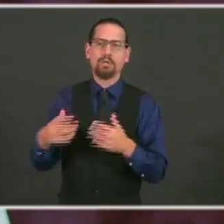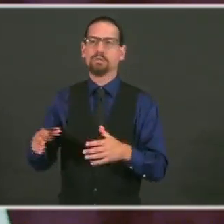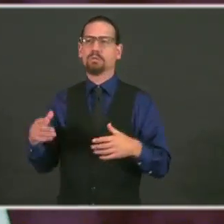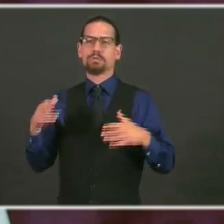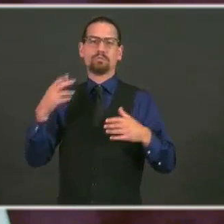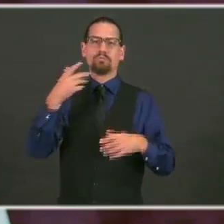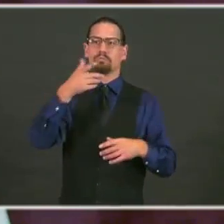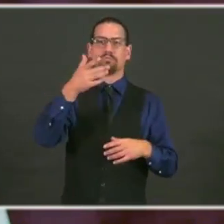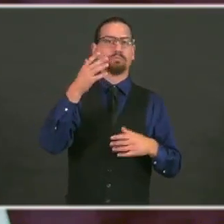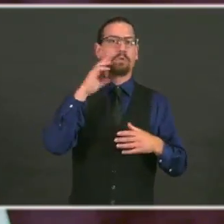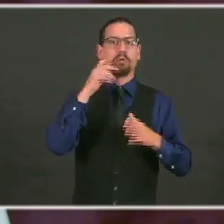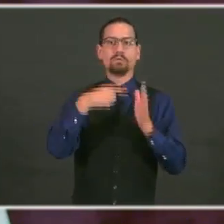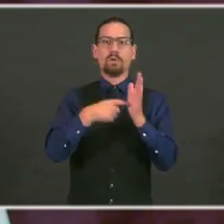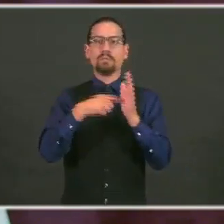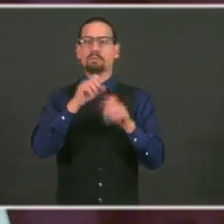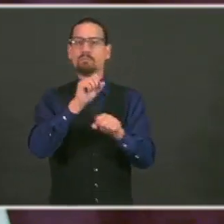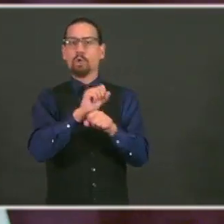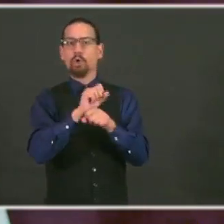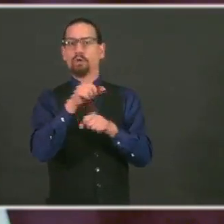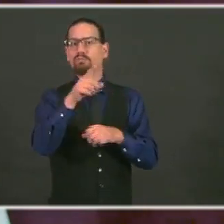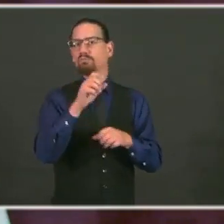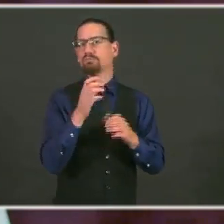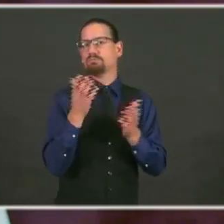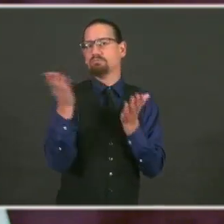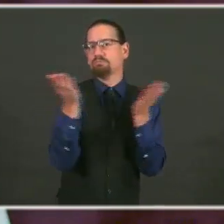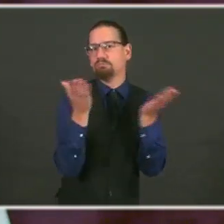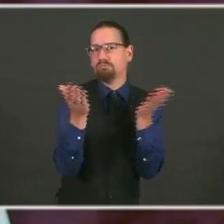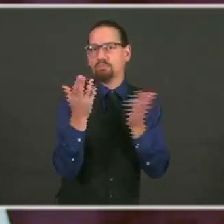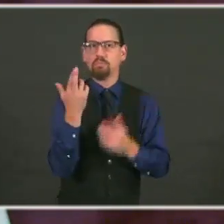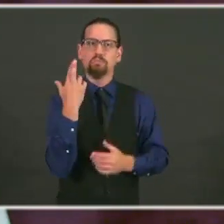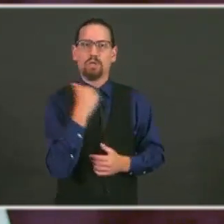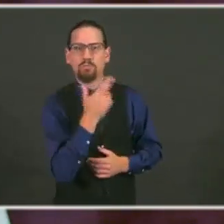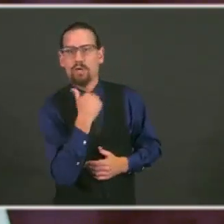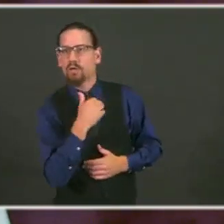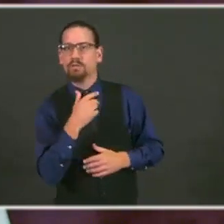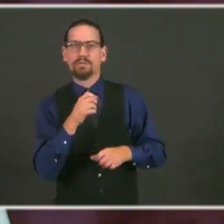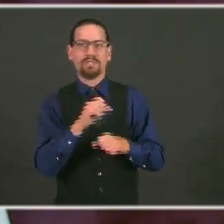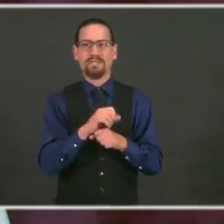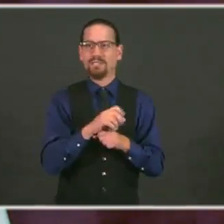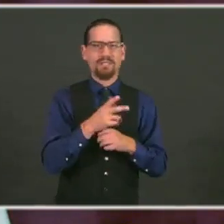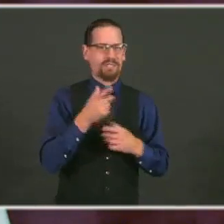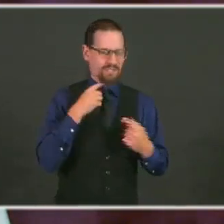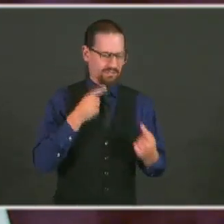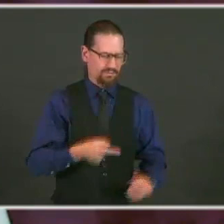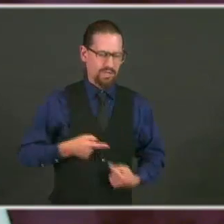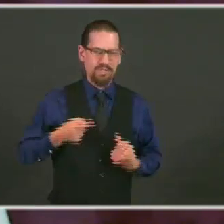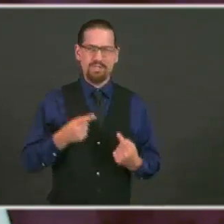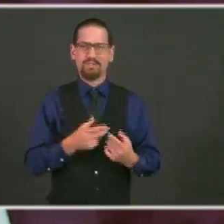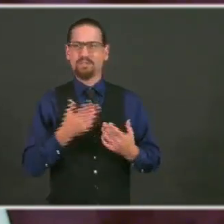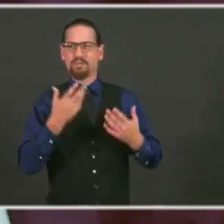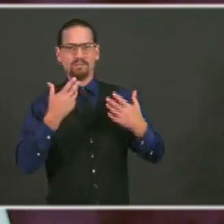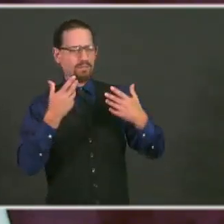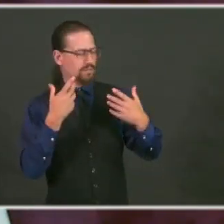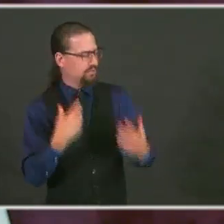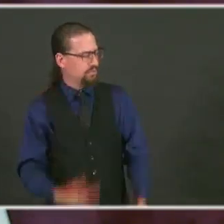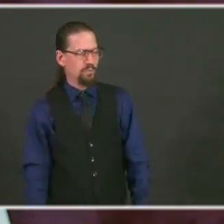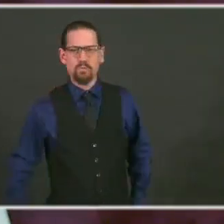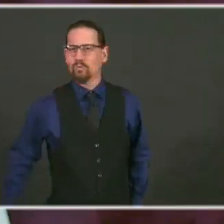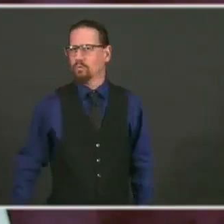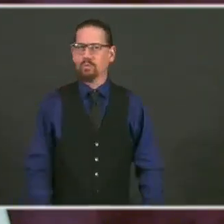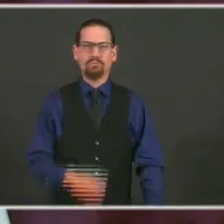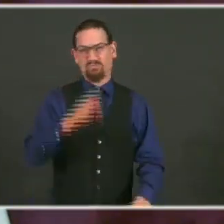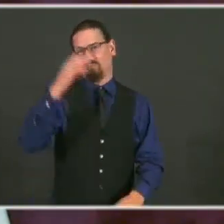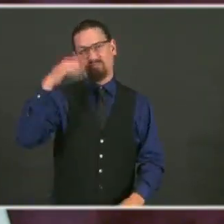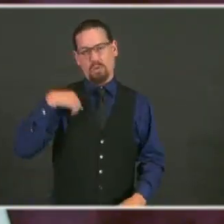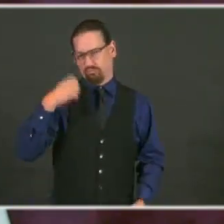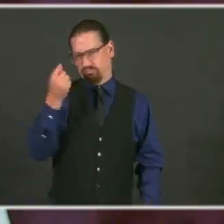retail, at a restaurant, I'm sorry. I know it's really hard, and I know some of these businesses,